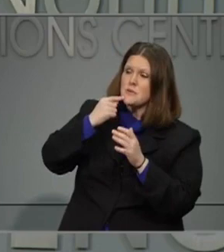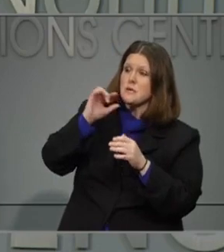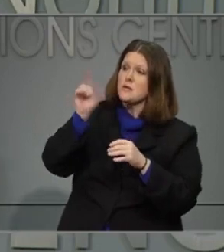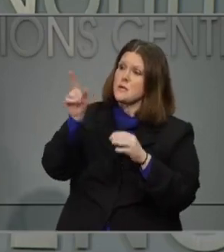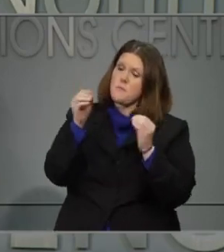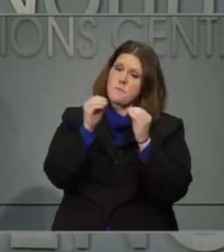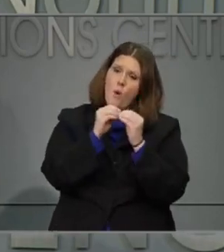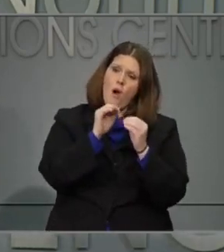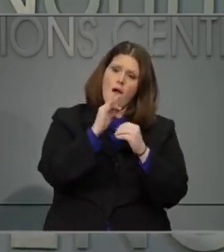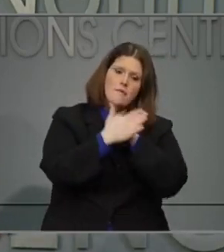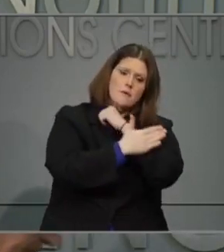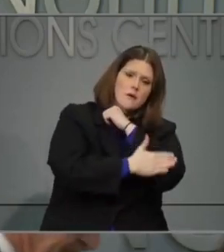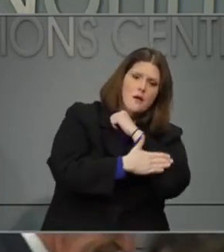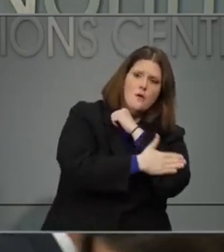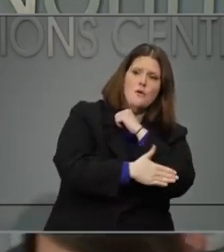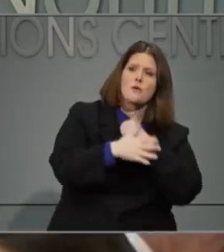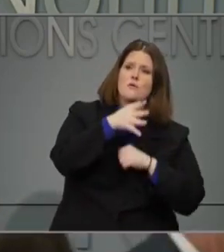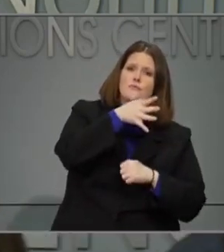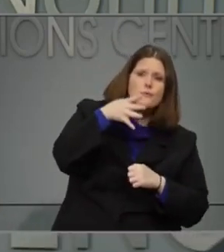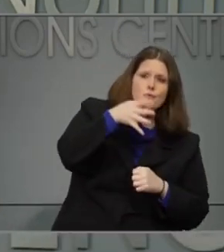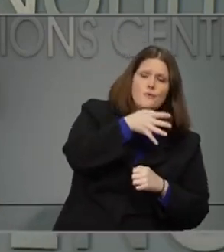divide and that sort of thing. Thank you.